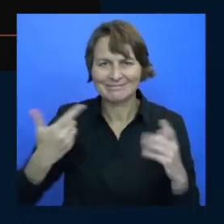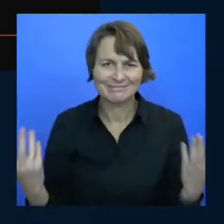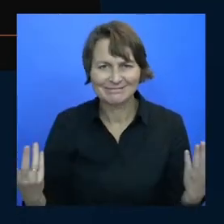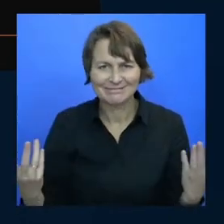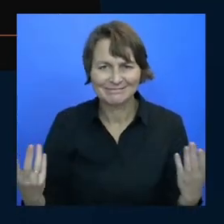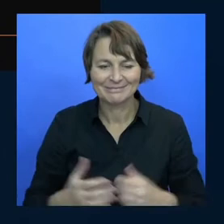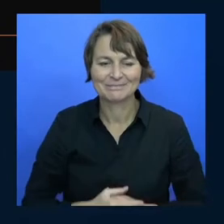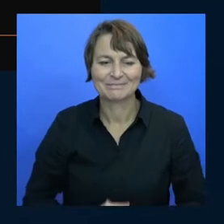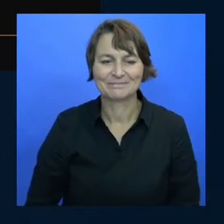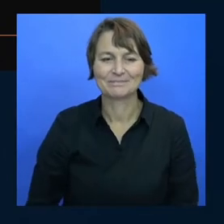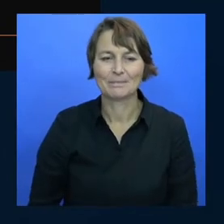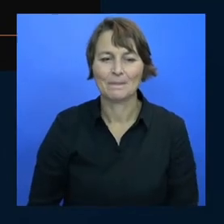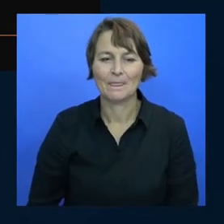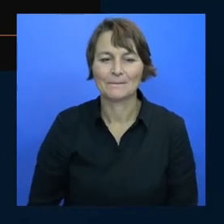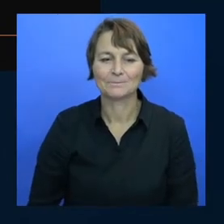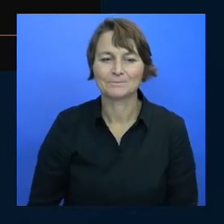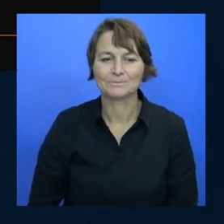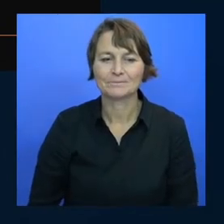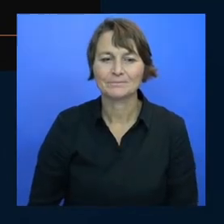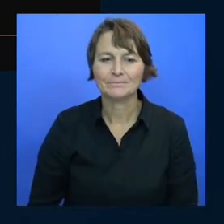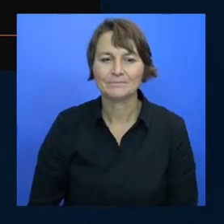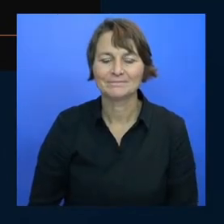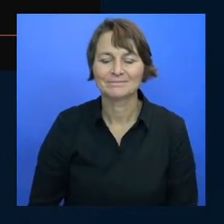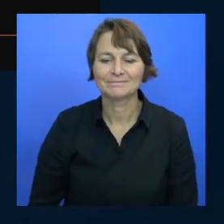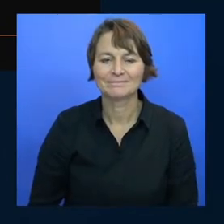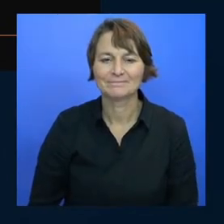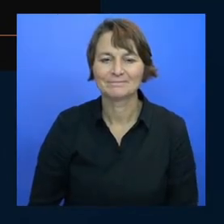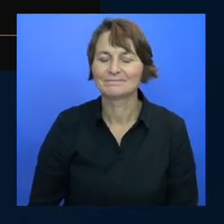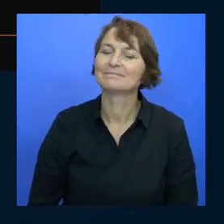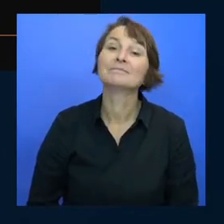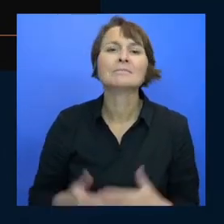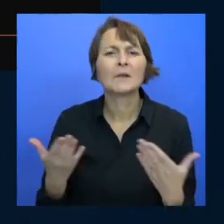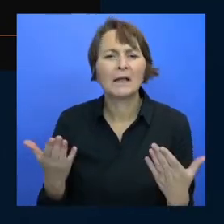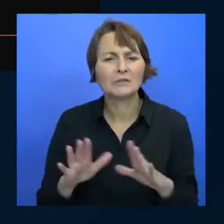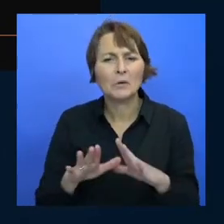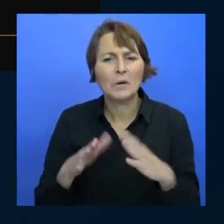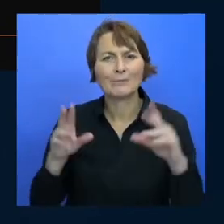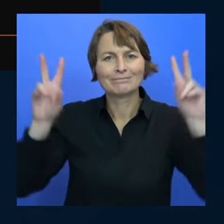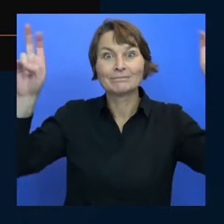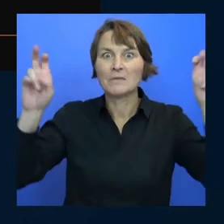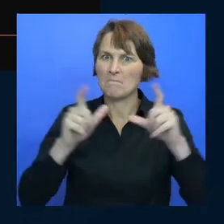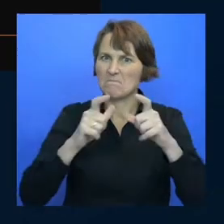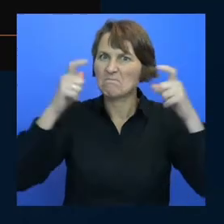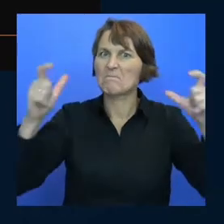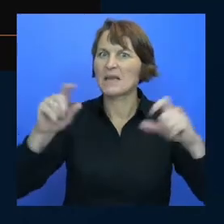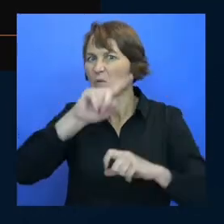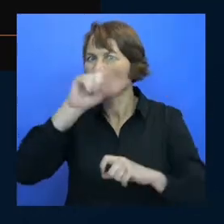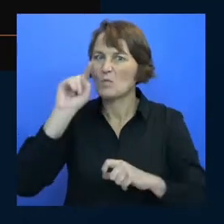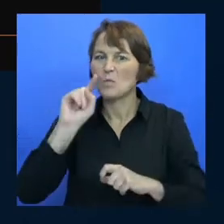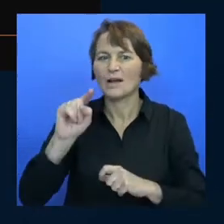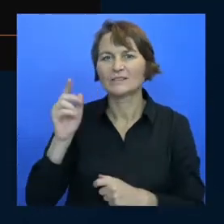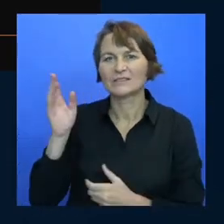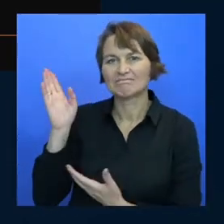that so that's good okay so so what's the trick here's the question the big question are computers an art or a science